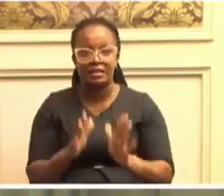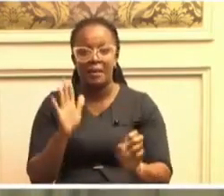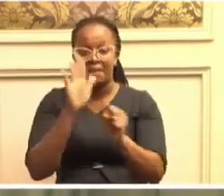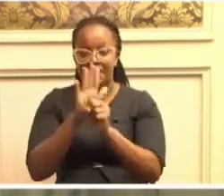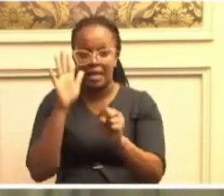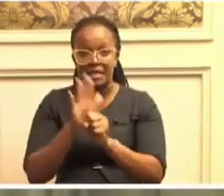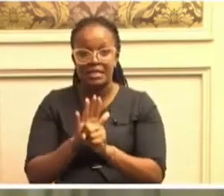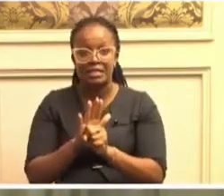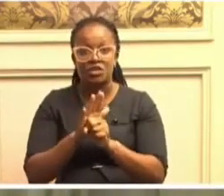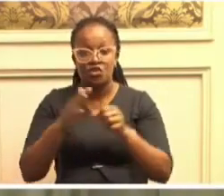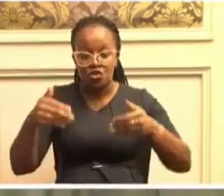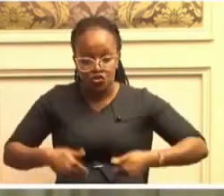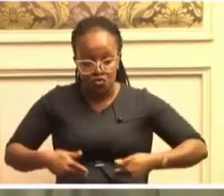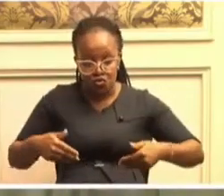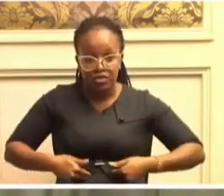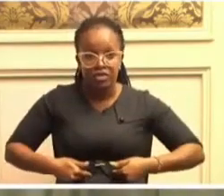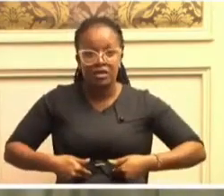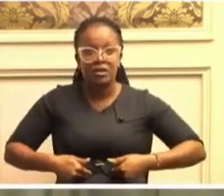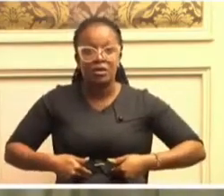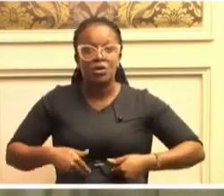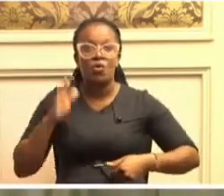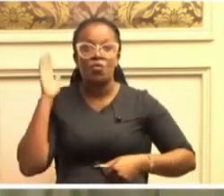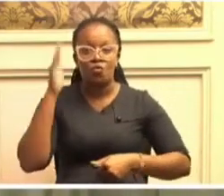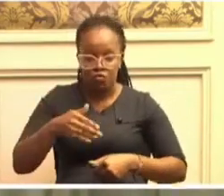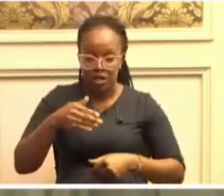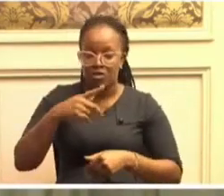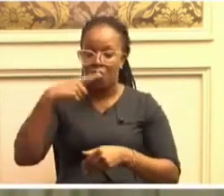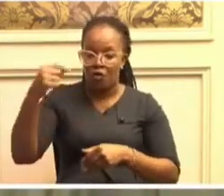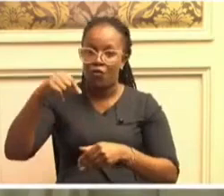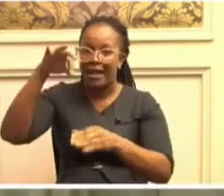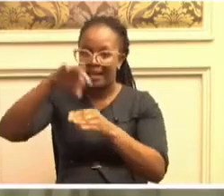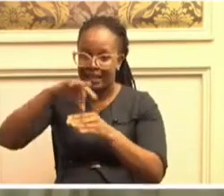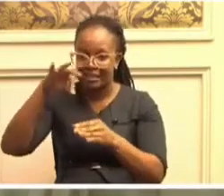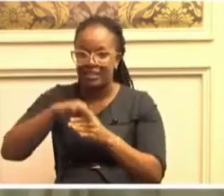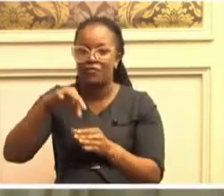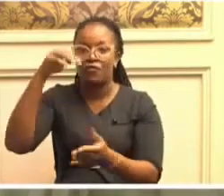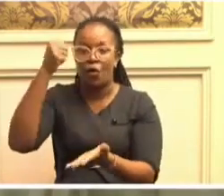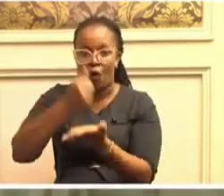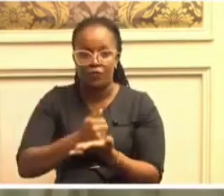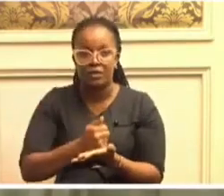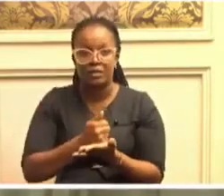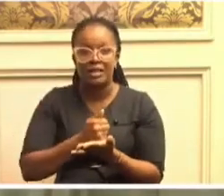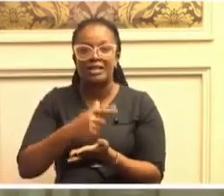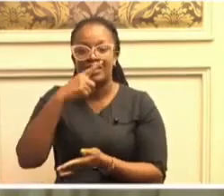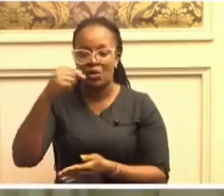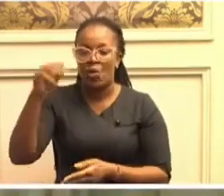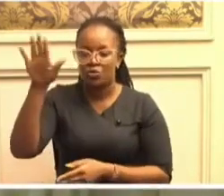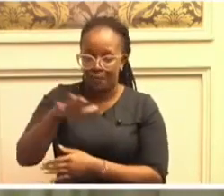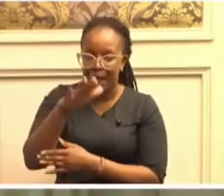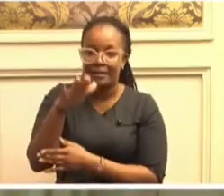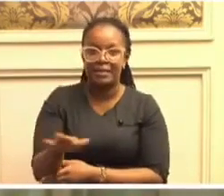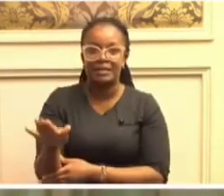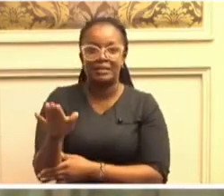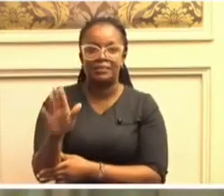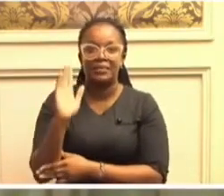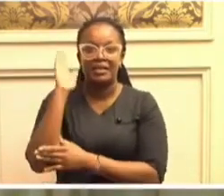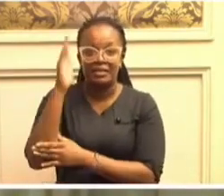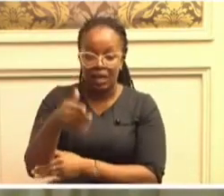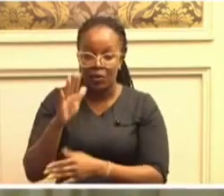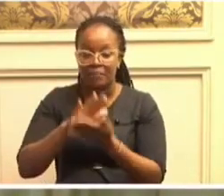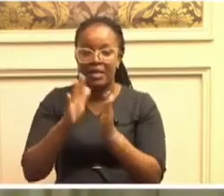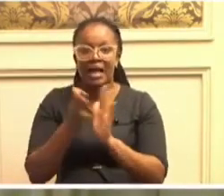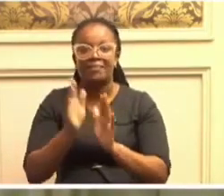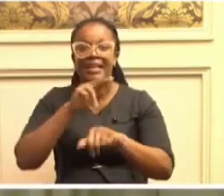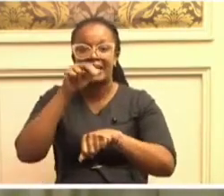youthful advocates will run for elective office. They will go to parliament. They will be in the National